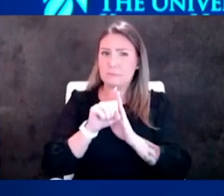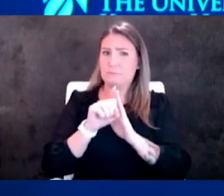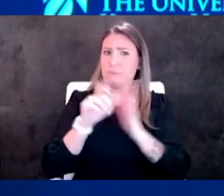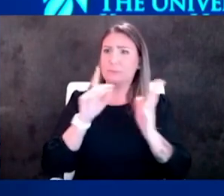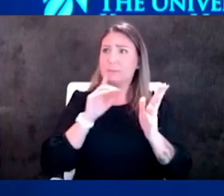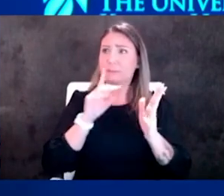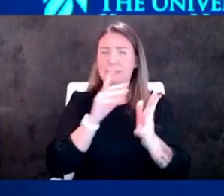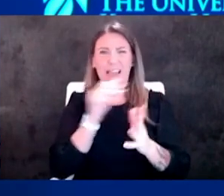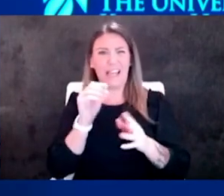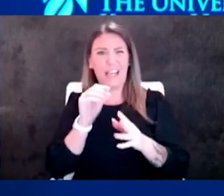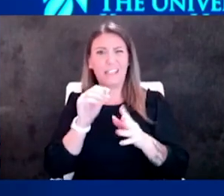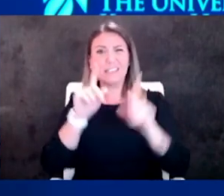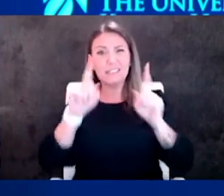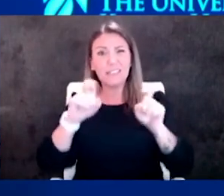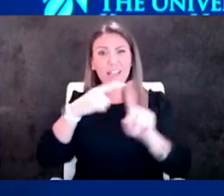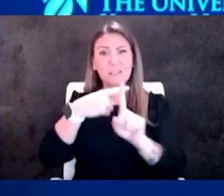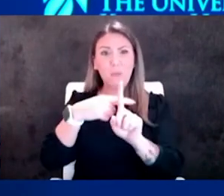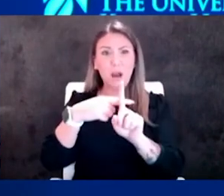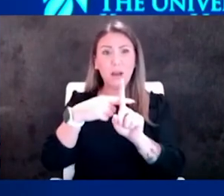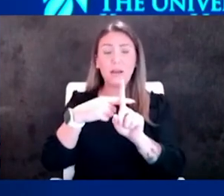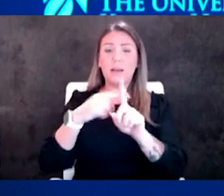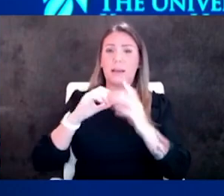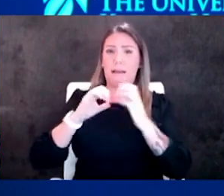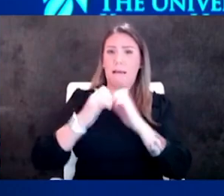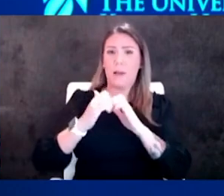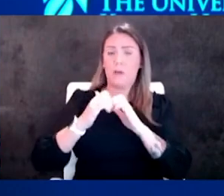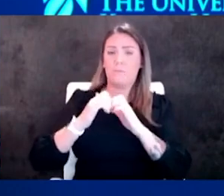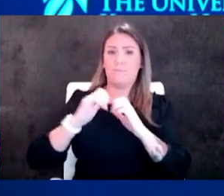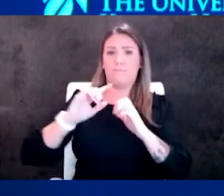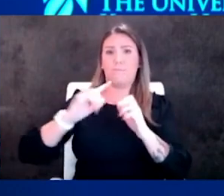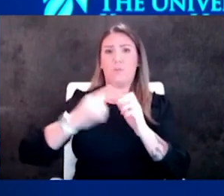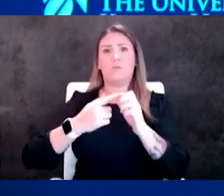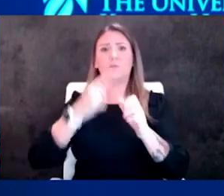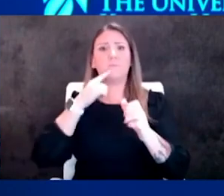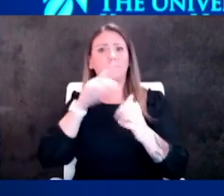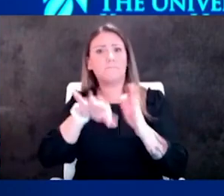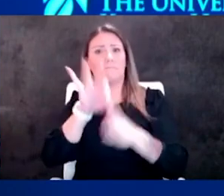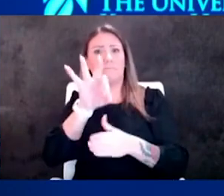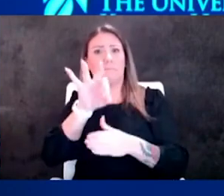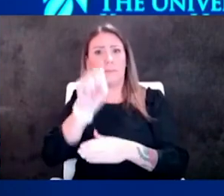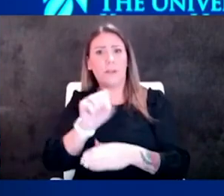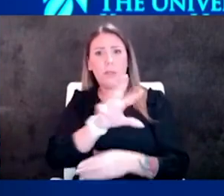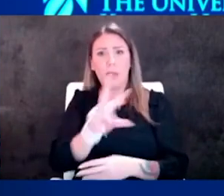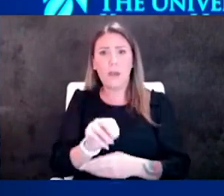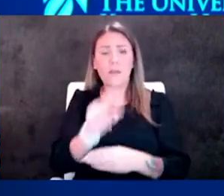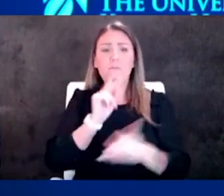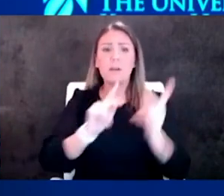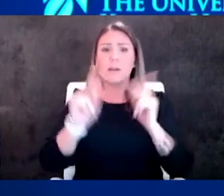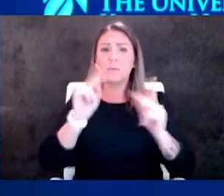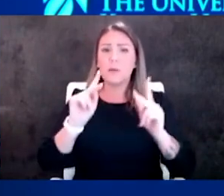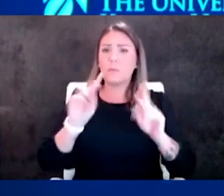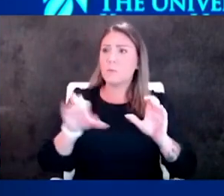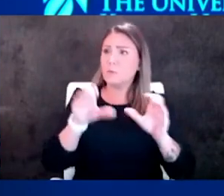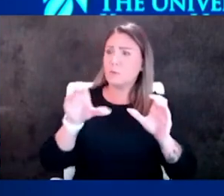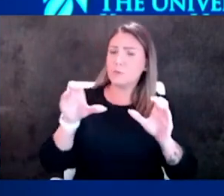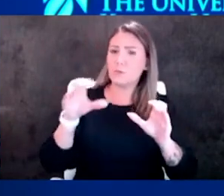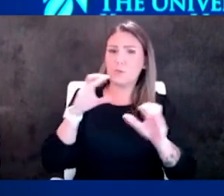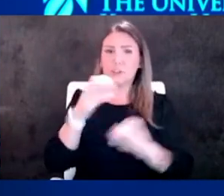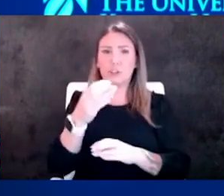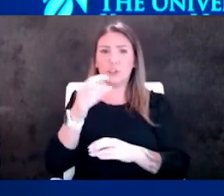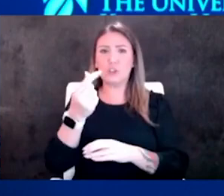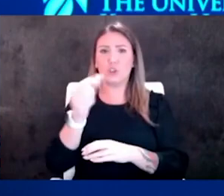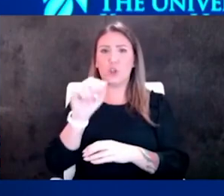positive that's how Omicron first was discovered in in South Africa and people started doing the genomic sequencing and started tracing it